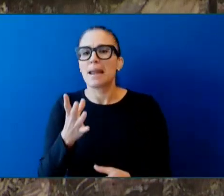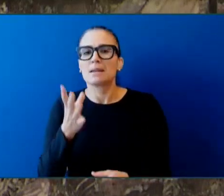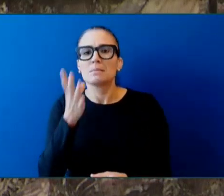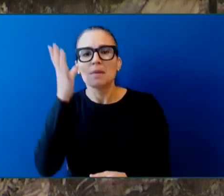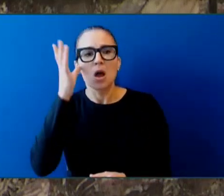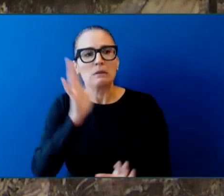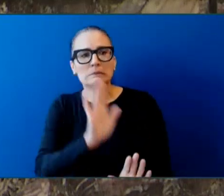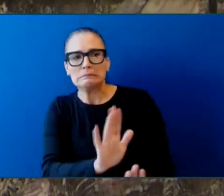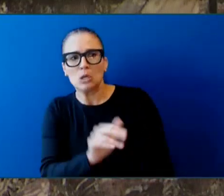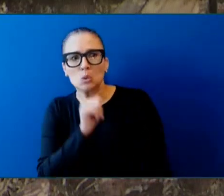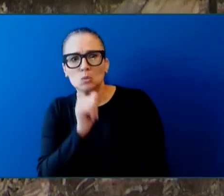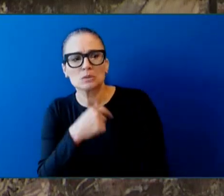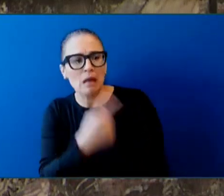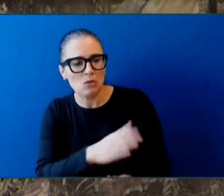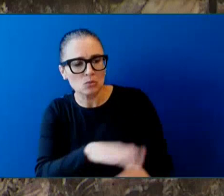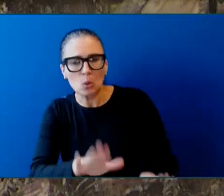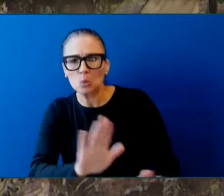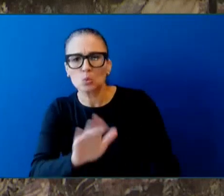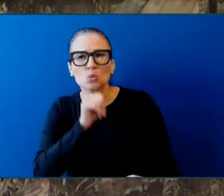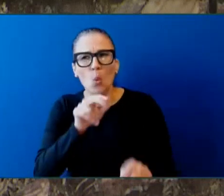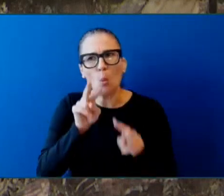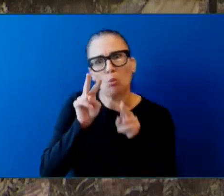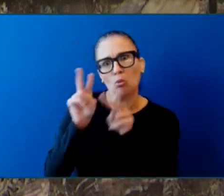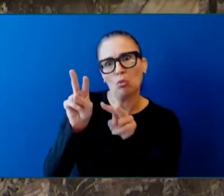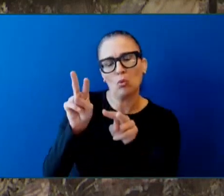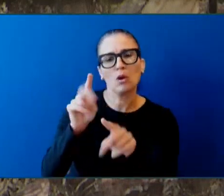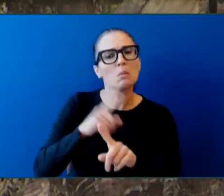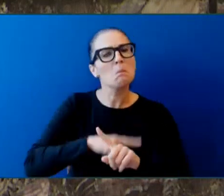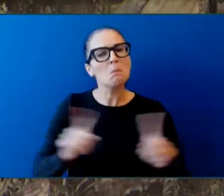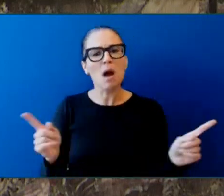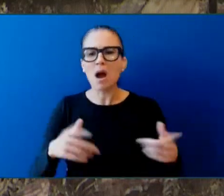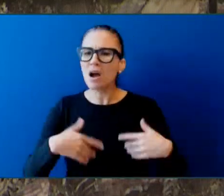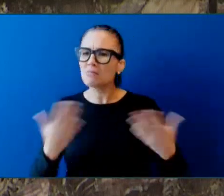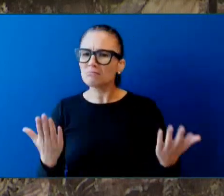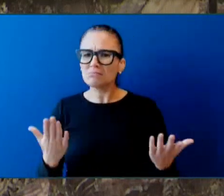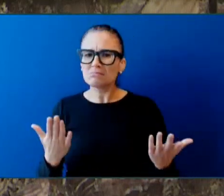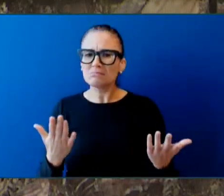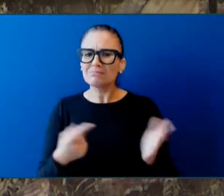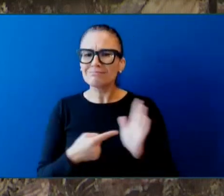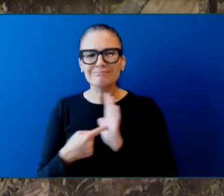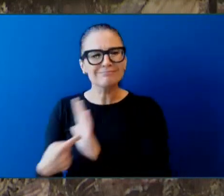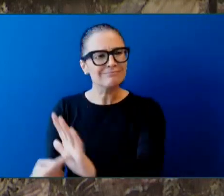my alopecia. We are all okay. Thank you, Mr. Speaker.